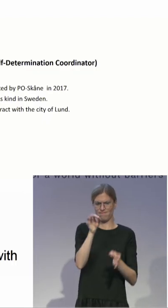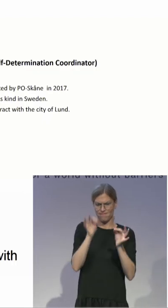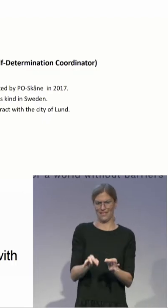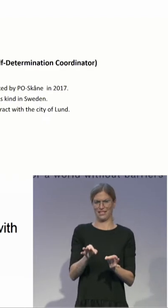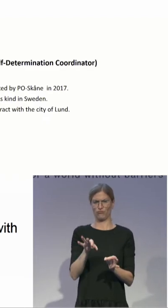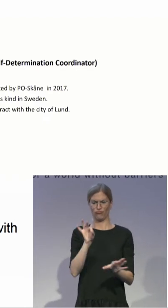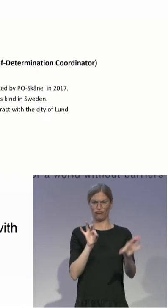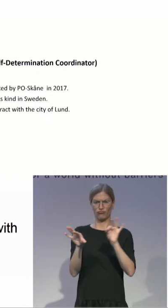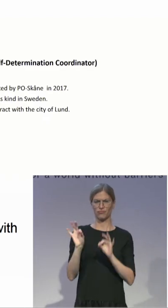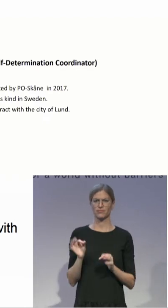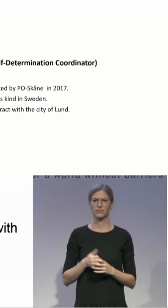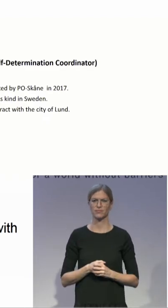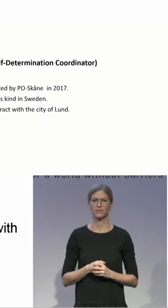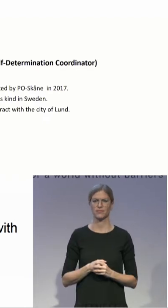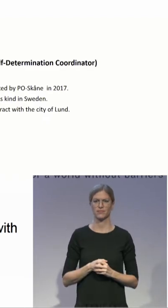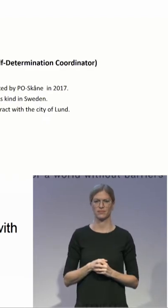office hours only.